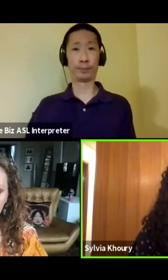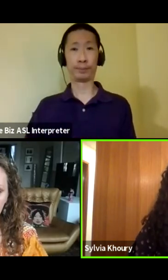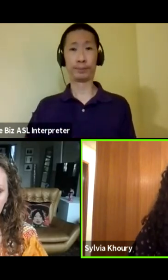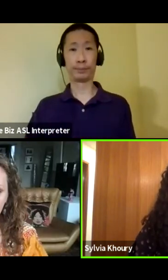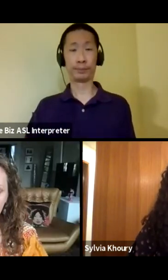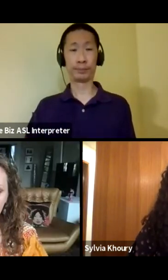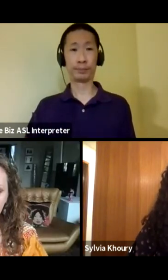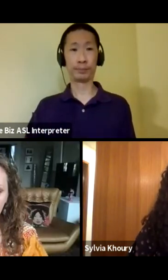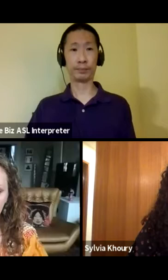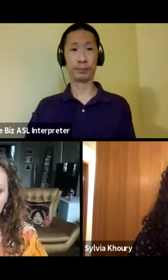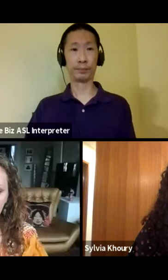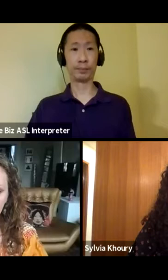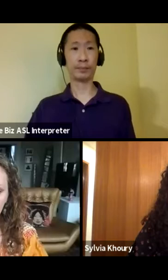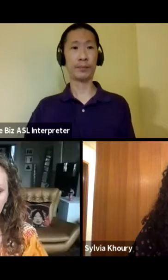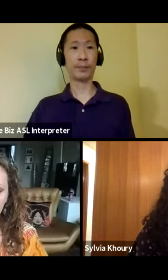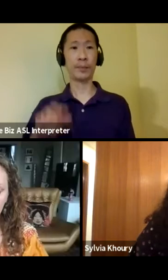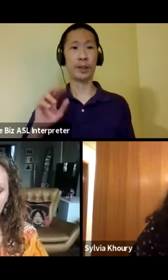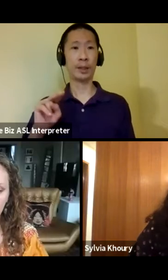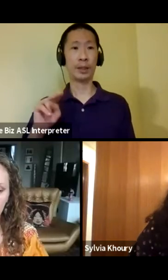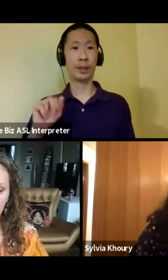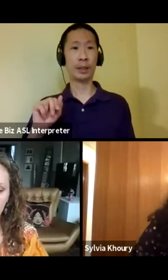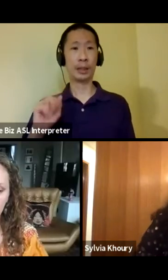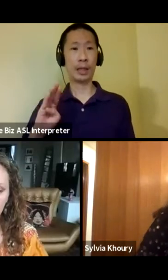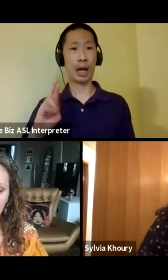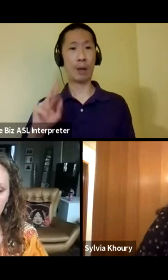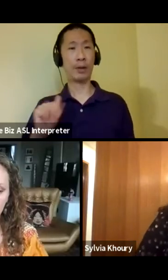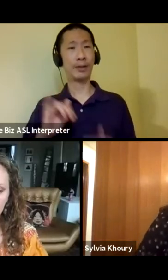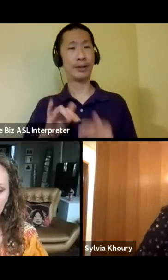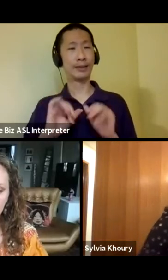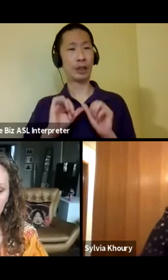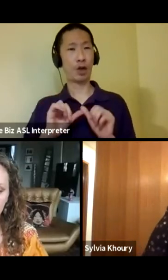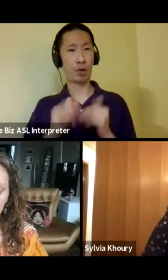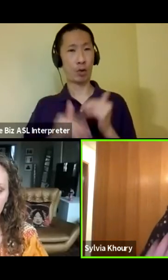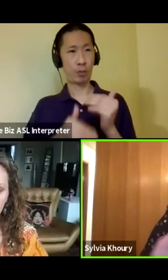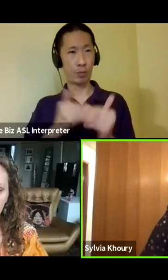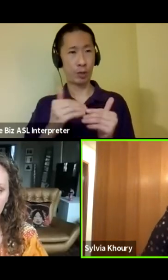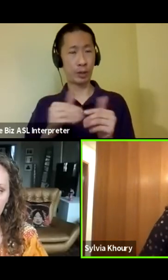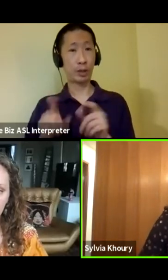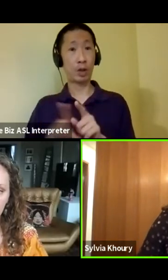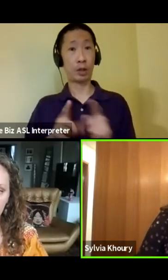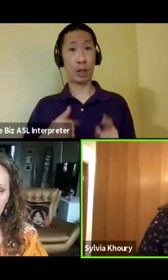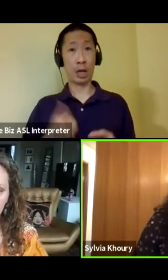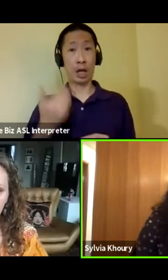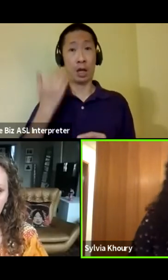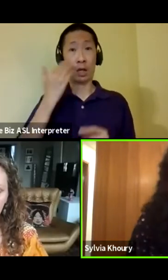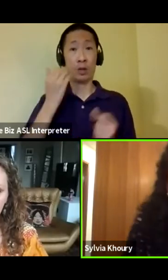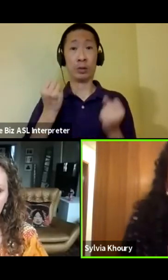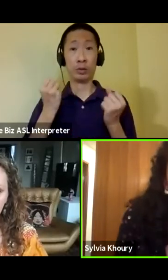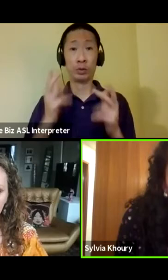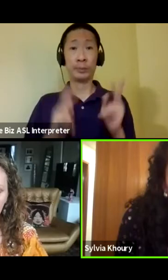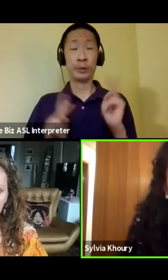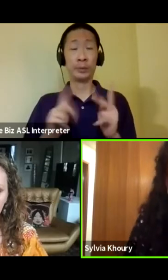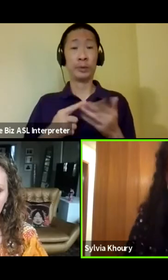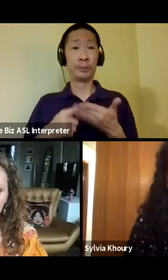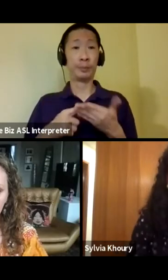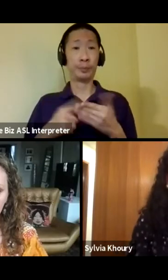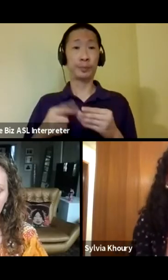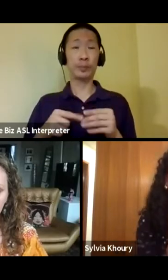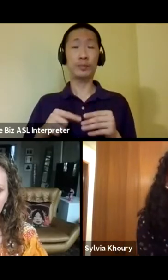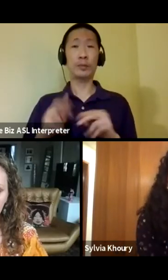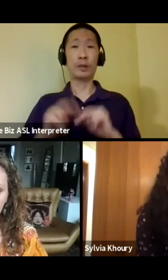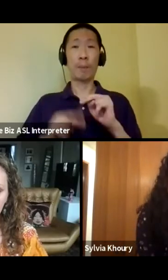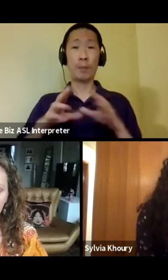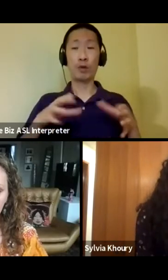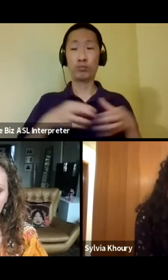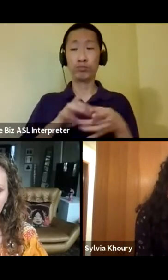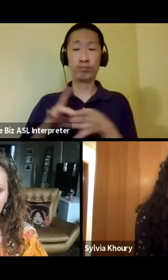It's such an ongoing process. And that's also where I know that, um, you know, so many people are talking about coalition building right